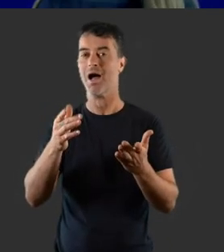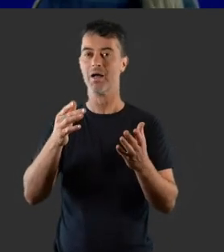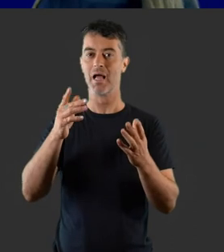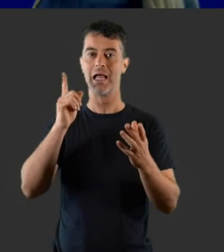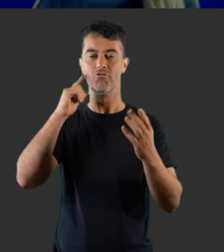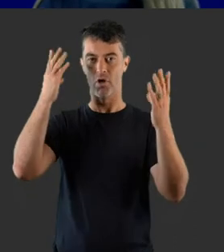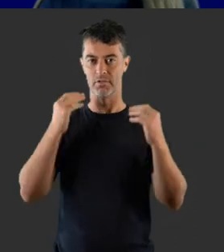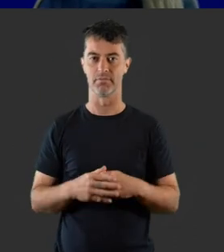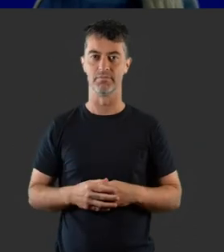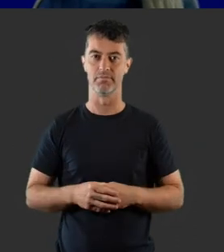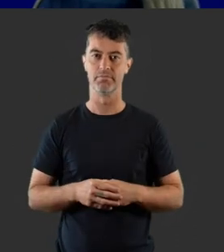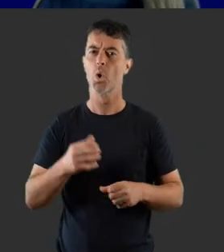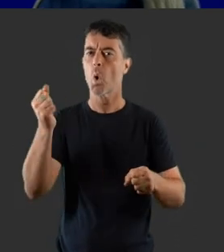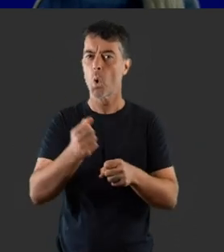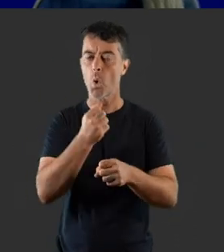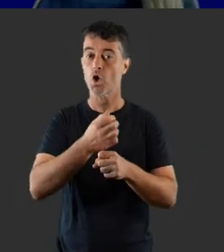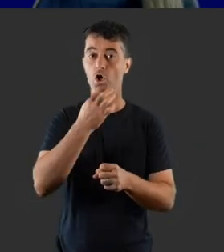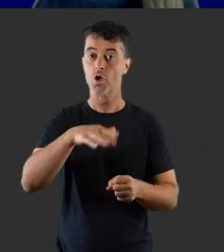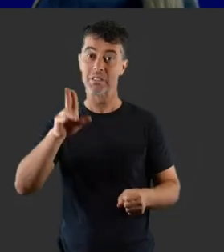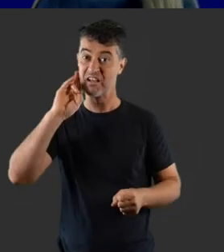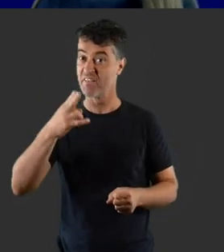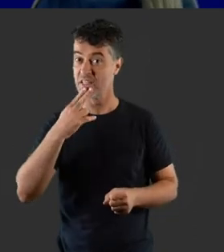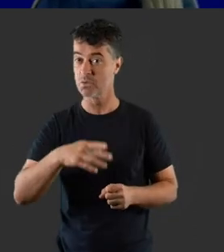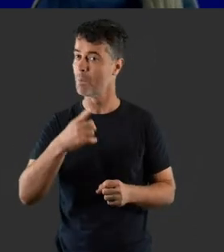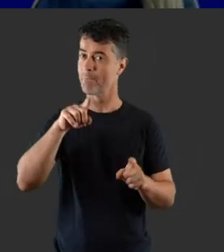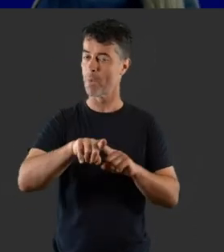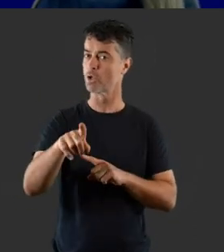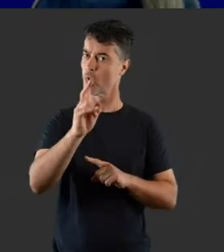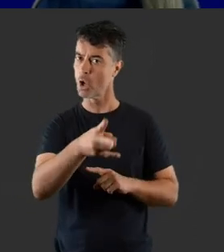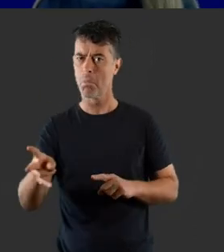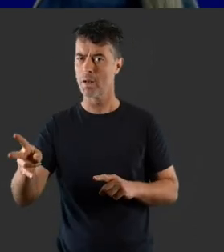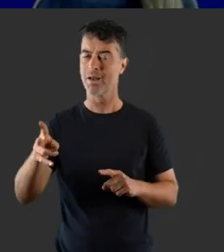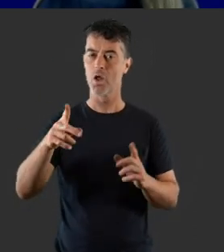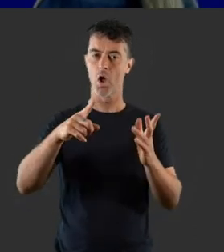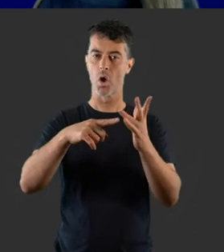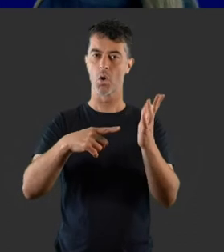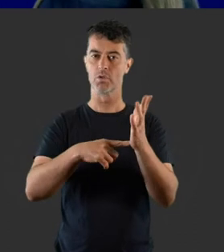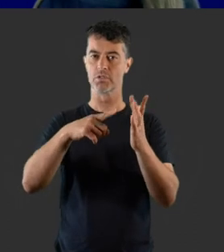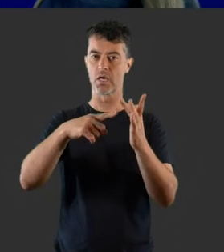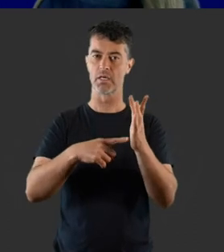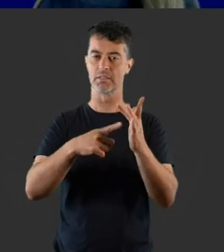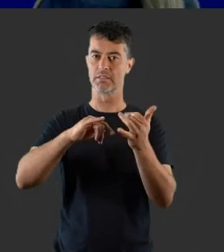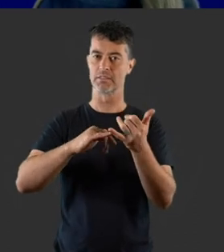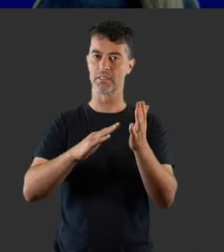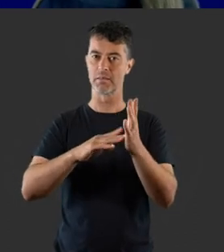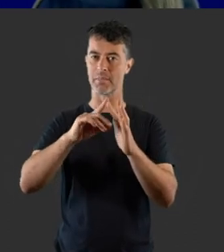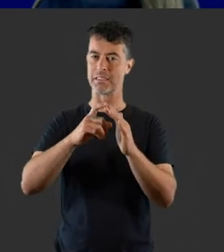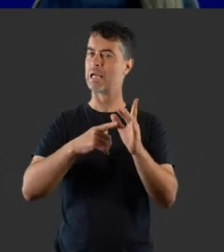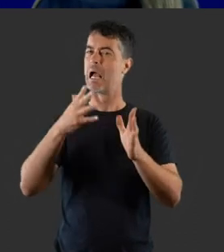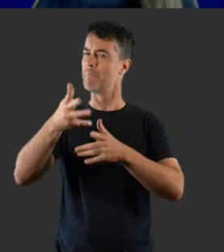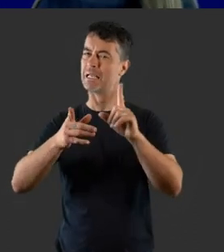Causes of Childhood Deafness. One of the most common causes of childhood deafness is otitis media.